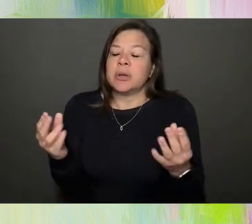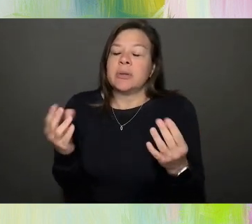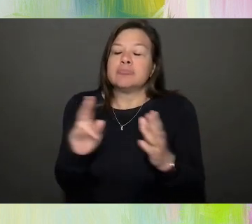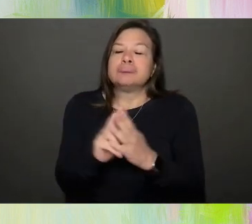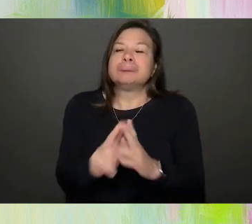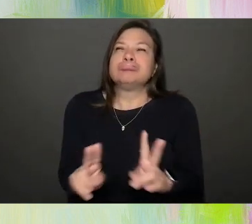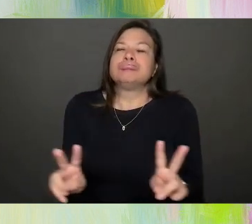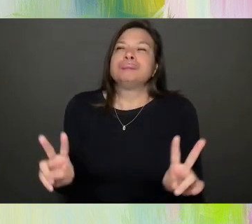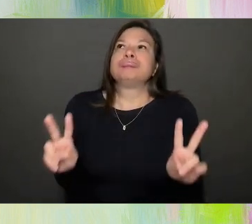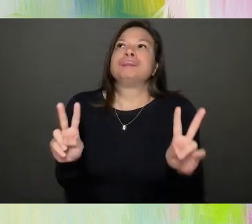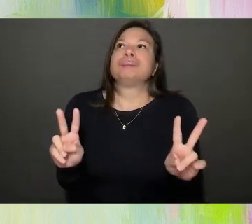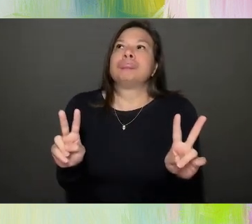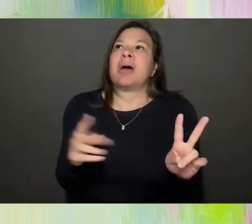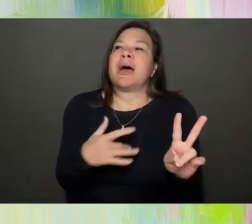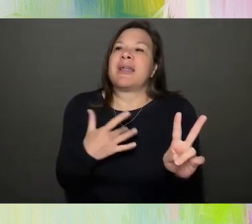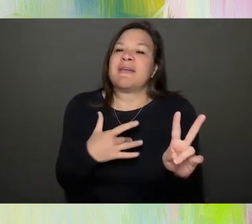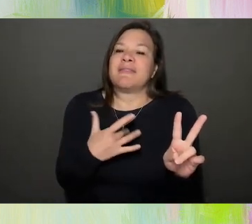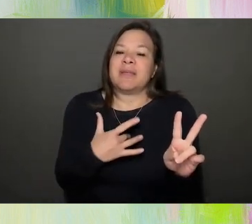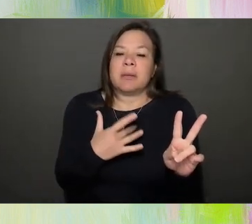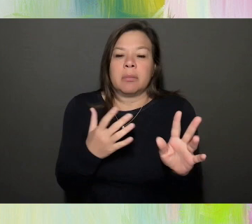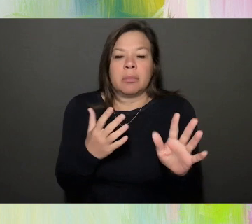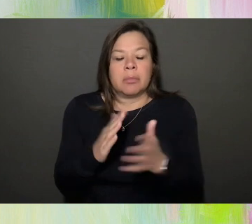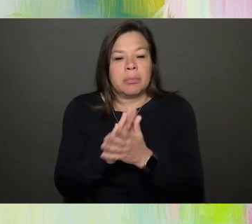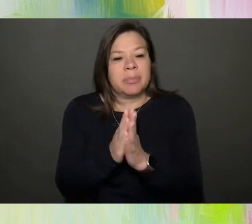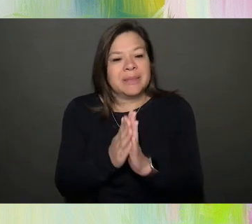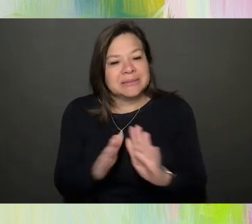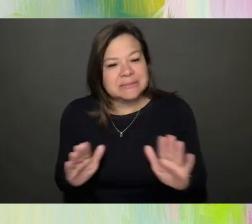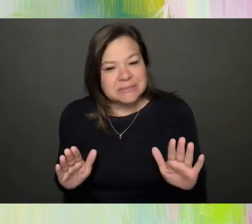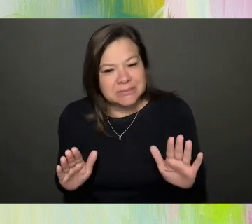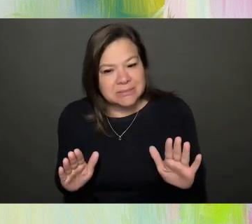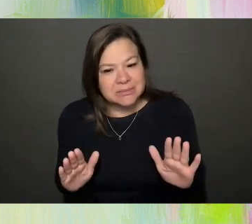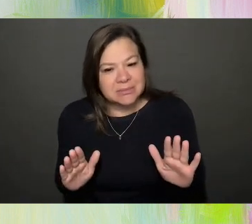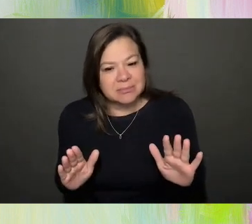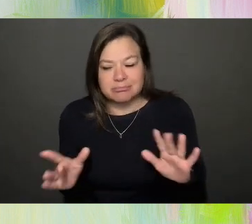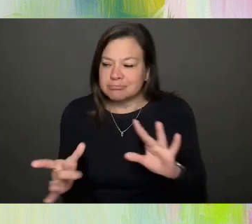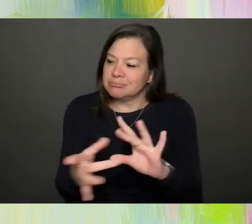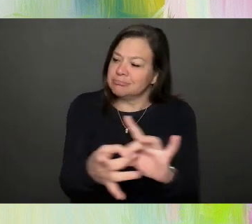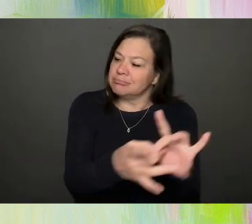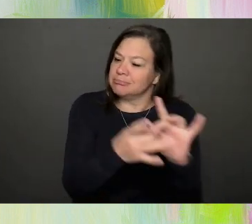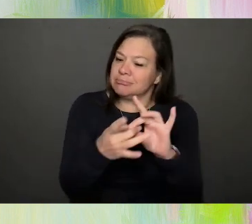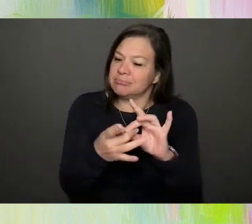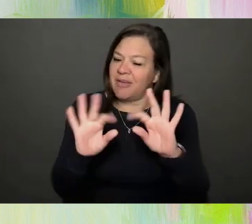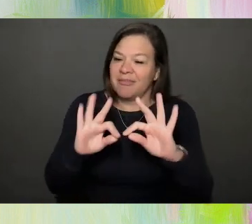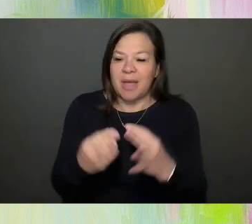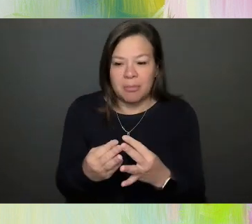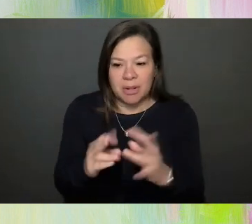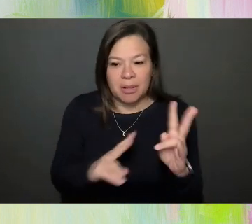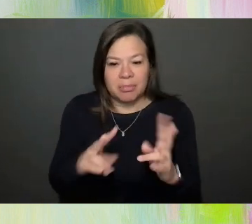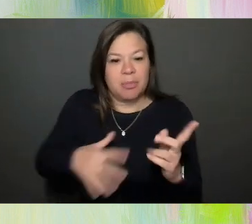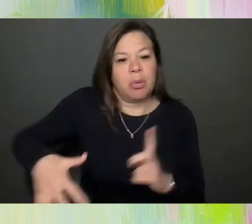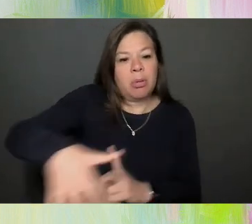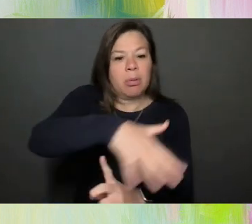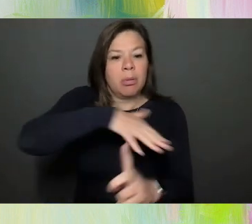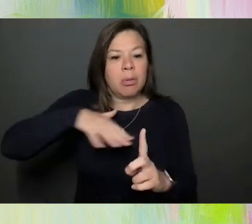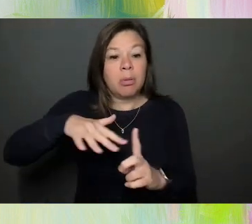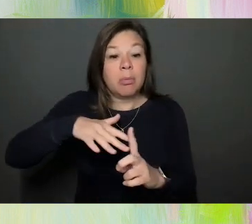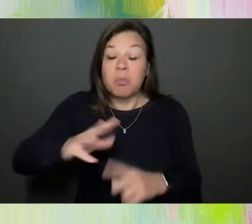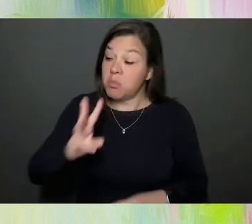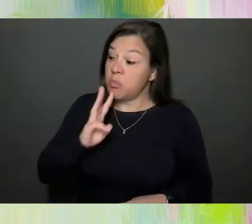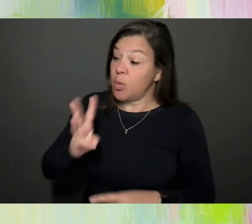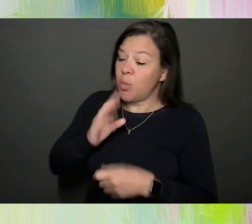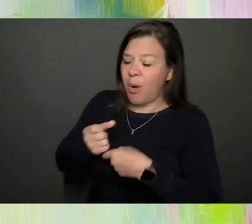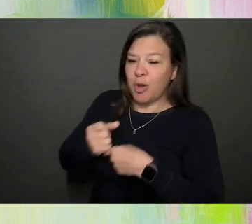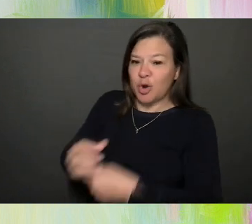I do feel this sense of peace and connection to my family and the people around me. But the water also produces an eerie